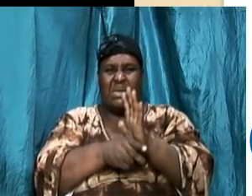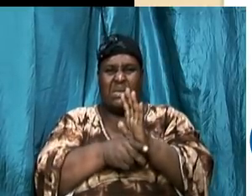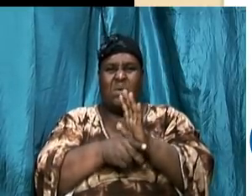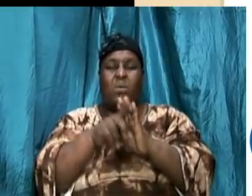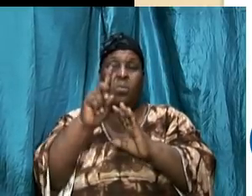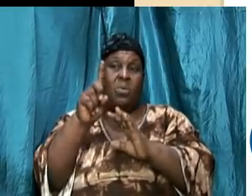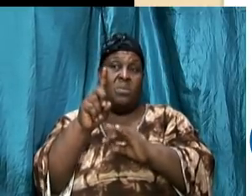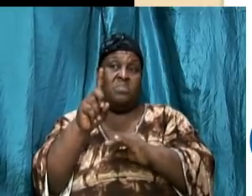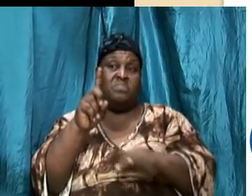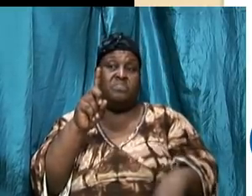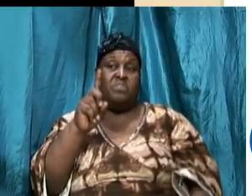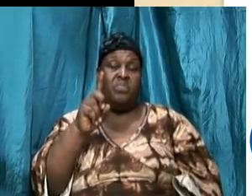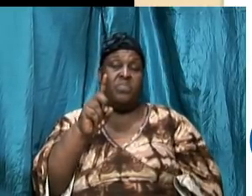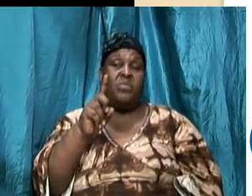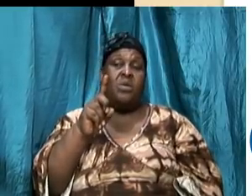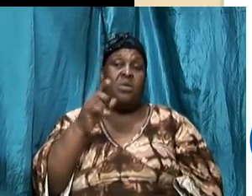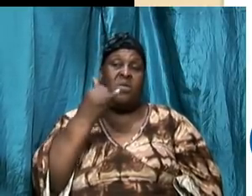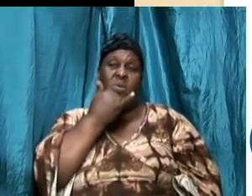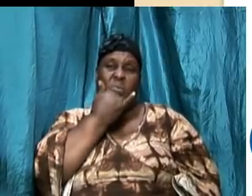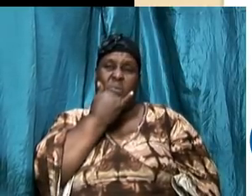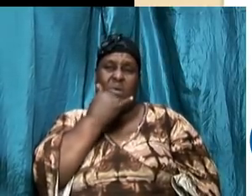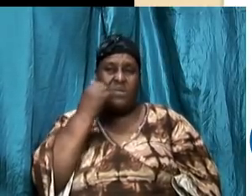one wrong thinking